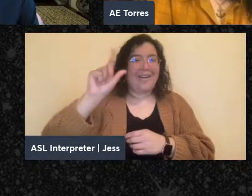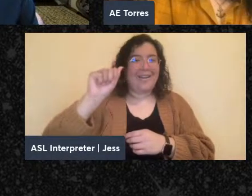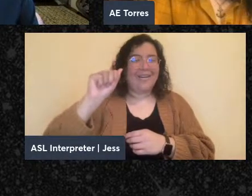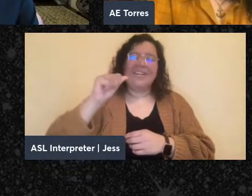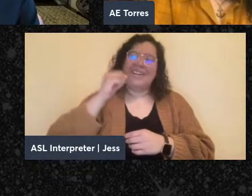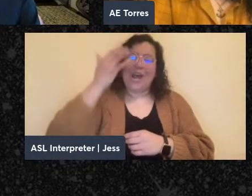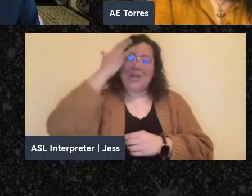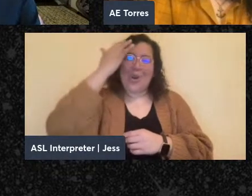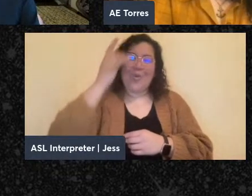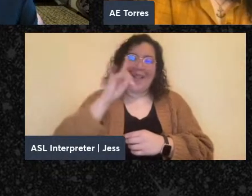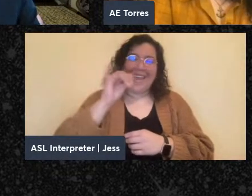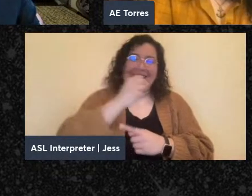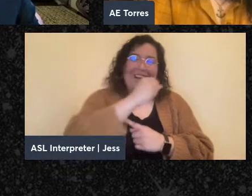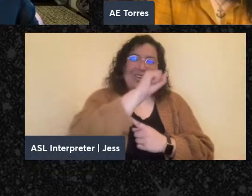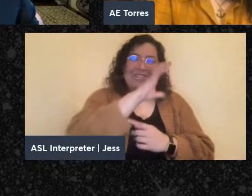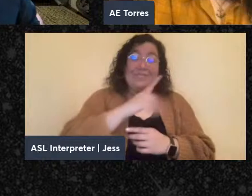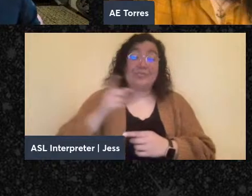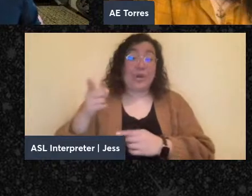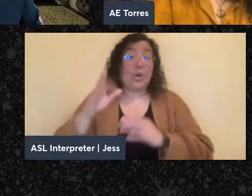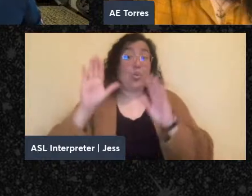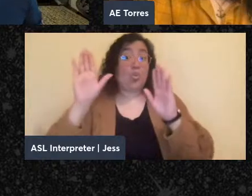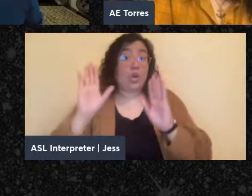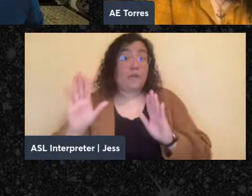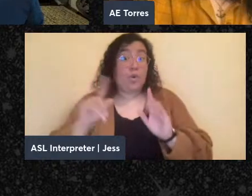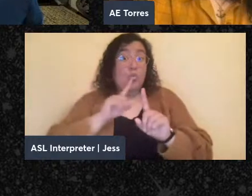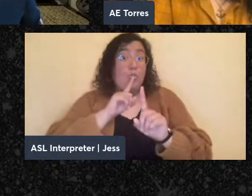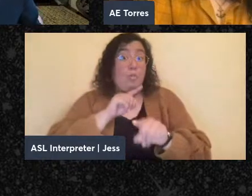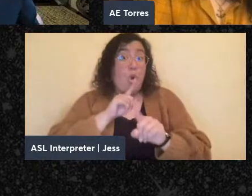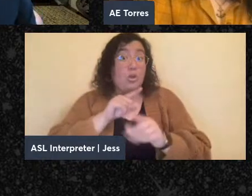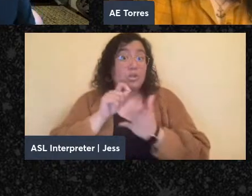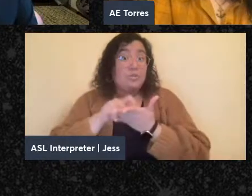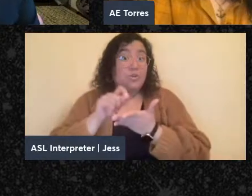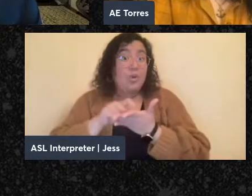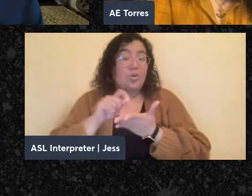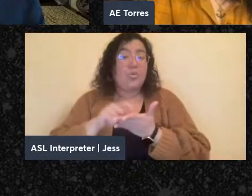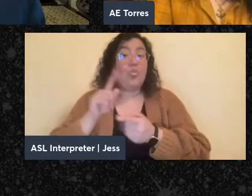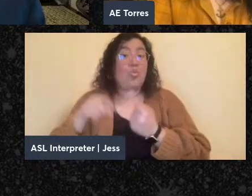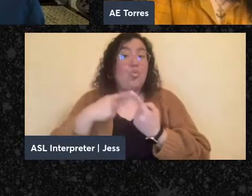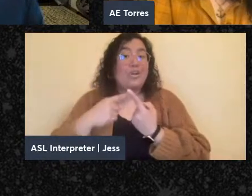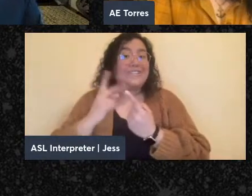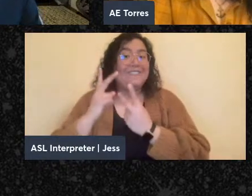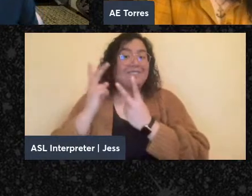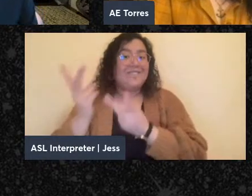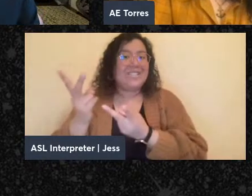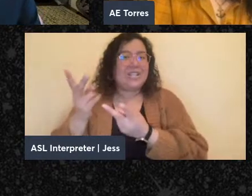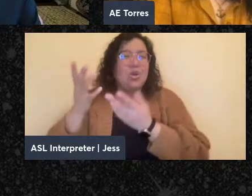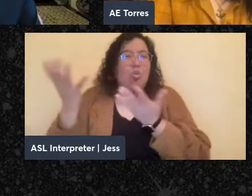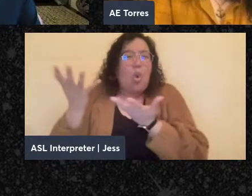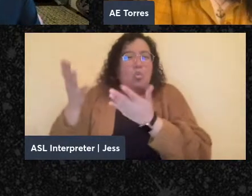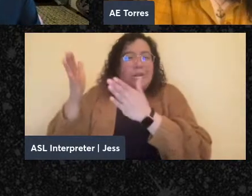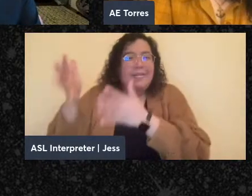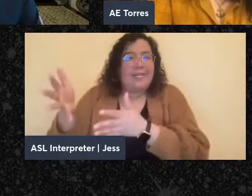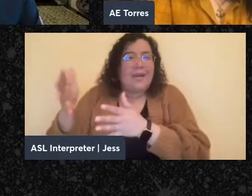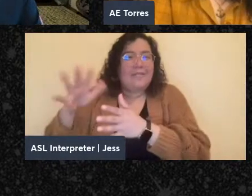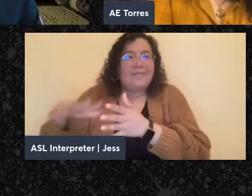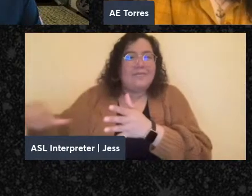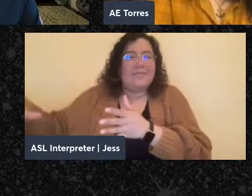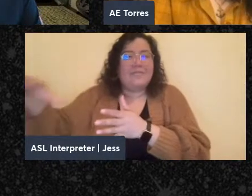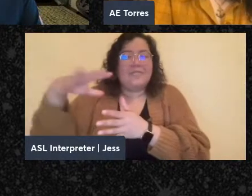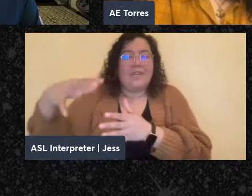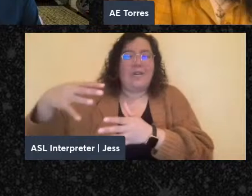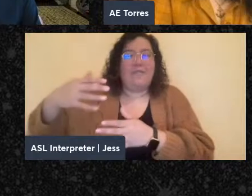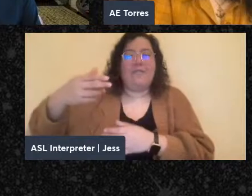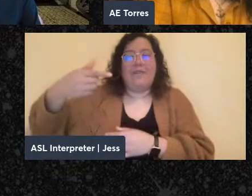anarchist, and in one of her reports she wrote back from visiting what remained of the Woj Ghetto in Poland,